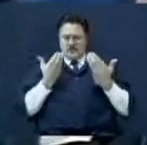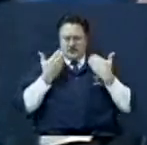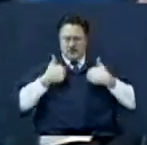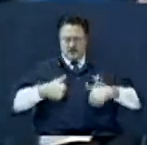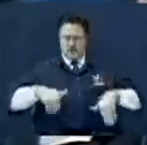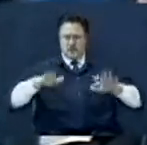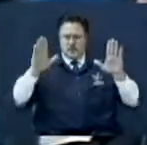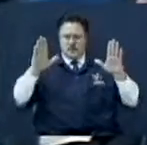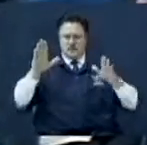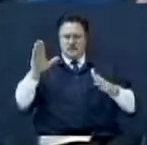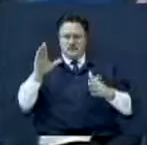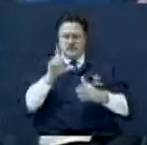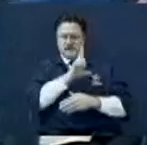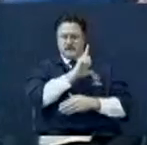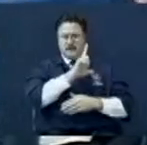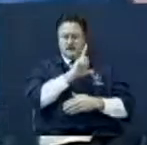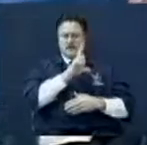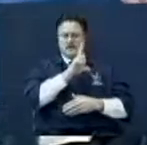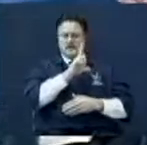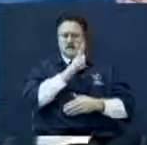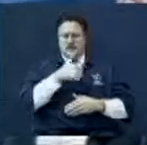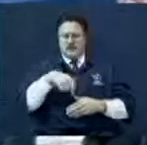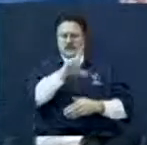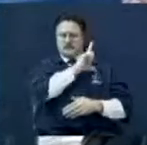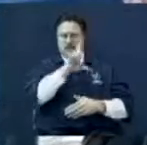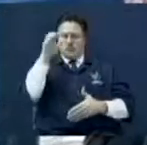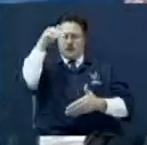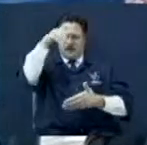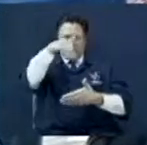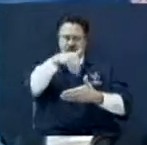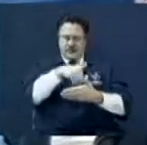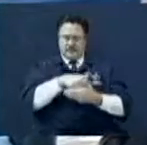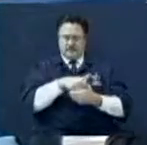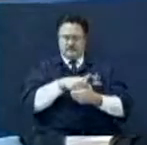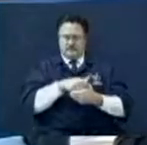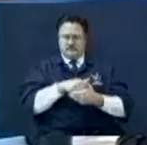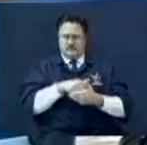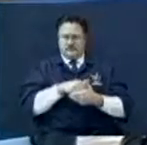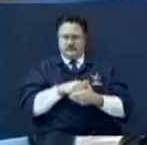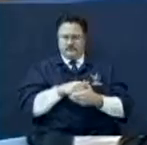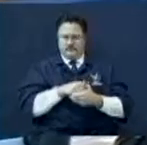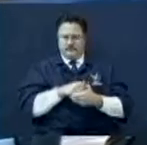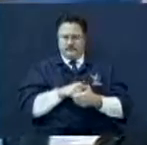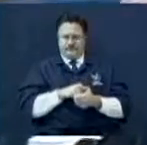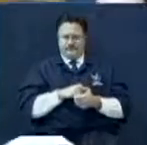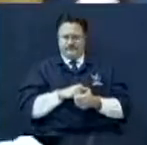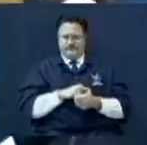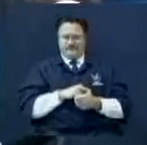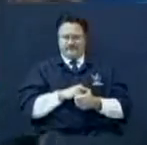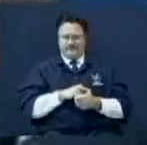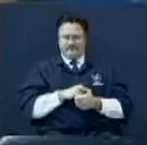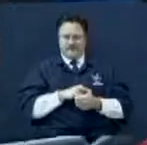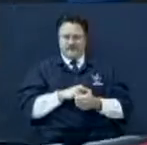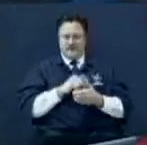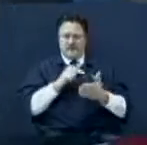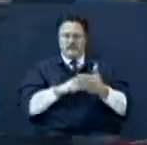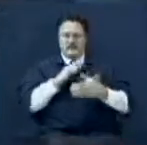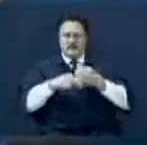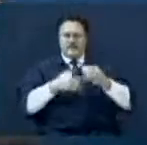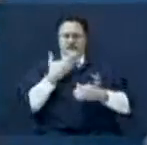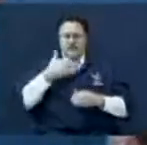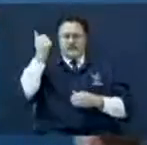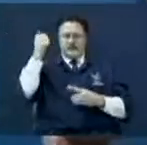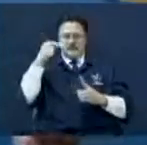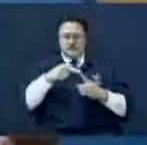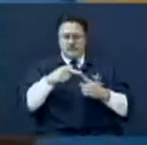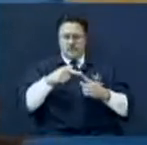if you're lost this morning, you need to willingly let him in. Now, I've got to give you the last point. I don't want to offer. This is about the best point I ever made,